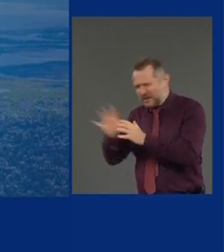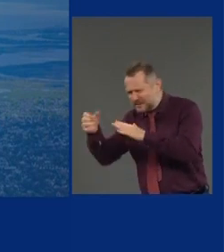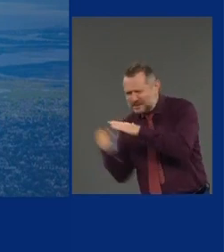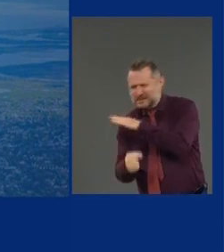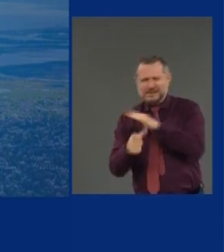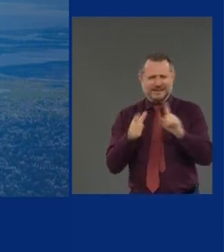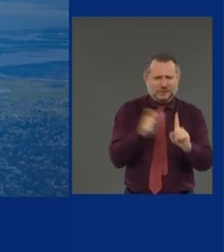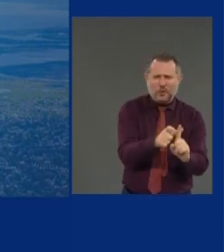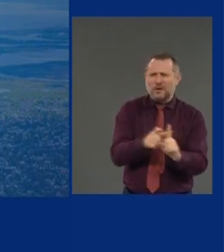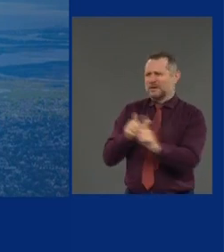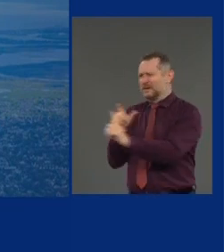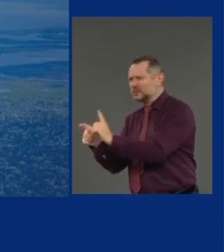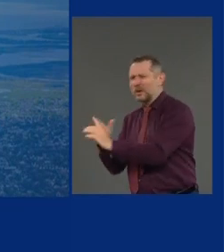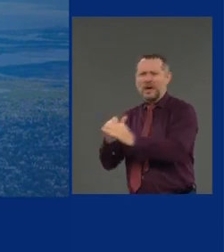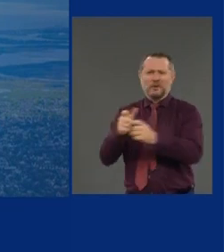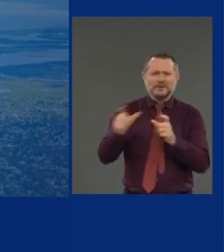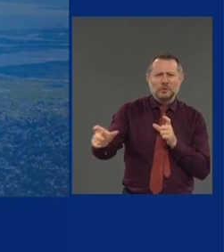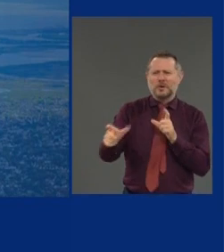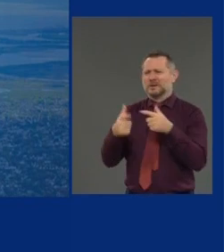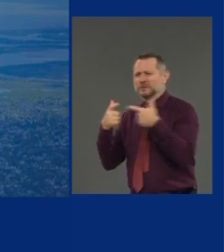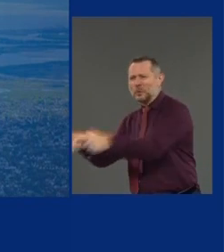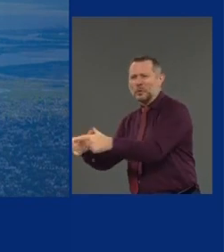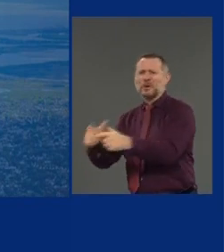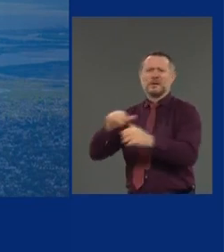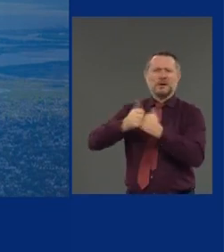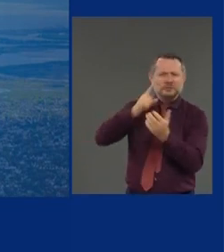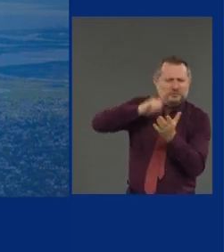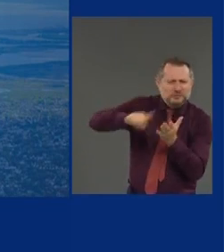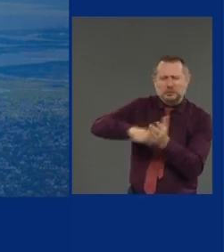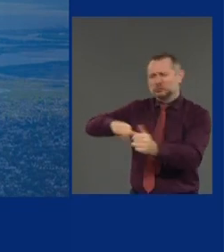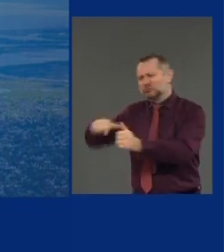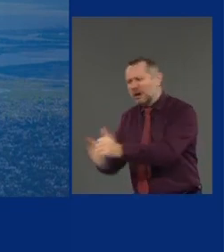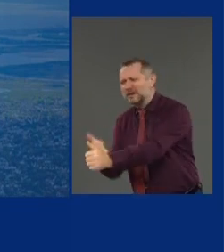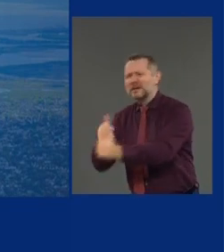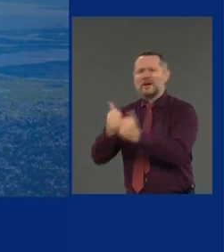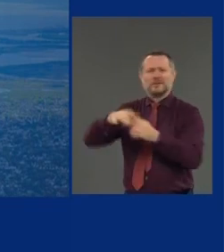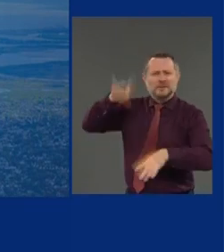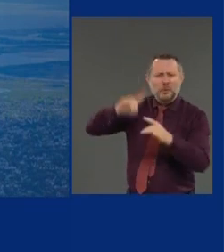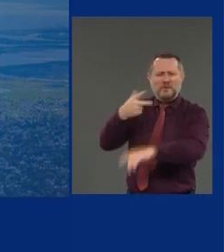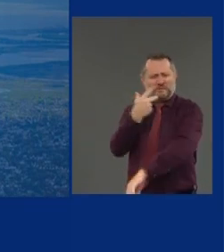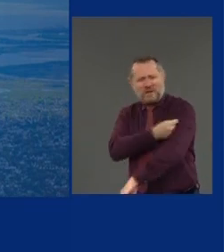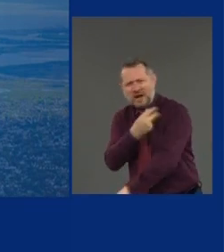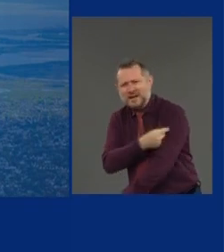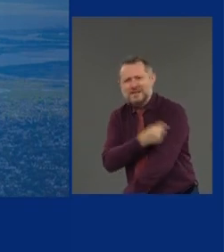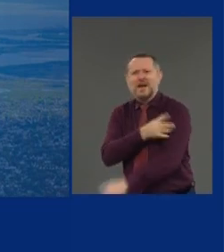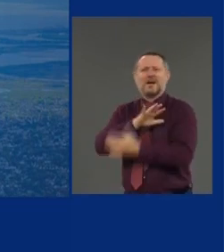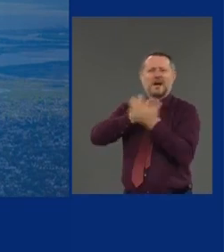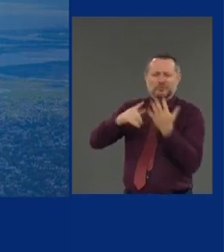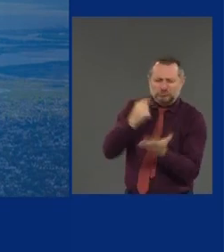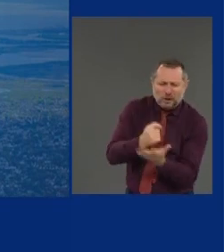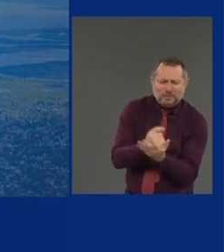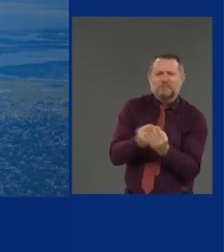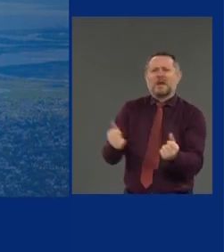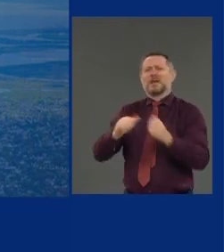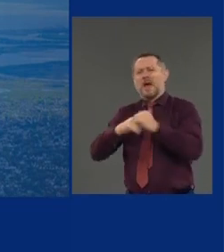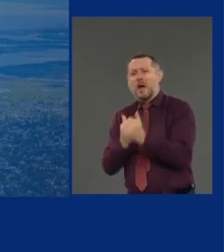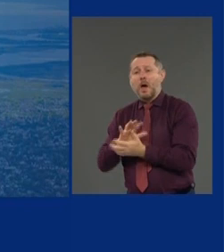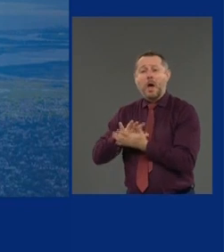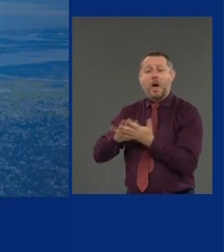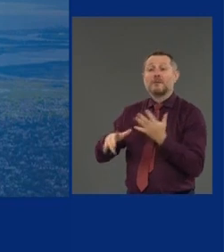people? How do you do the medical research to find a vaccine or a treatment? Reopening says,